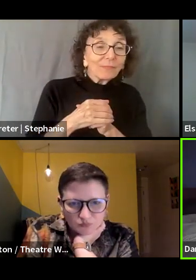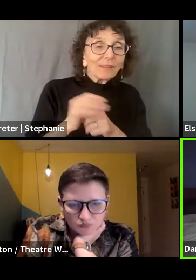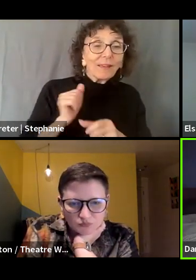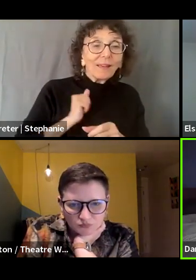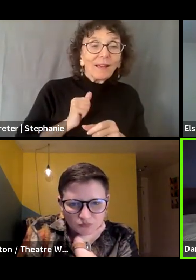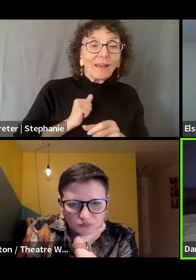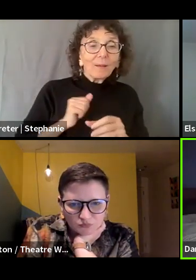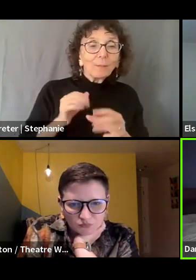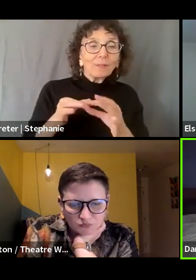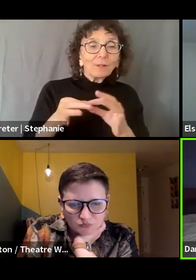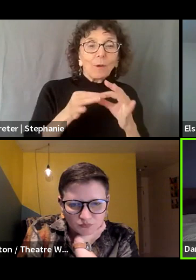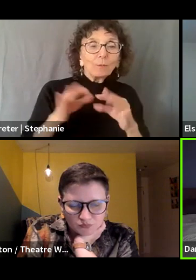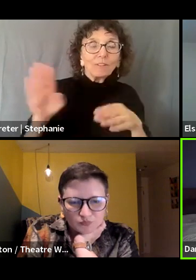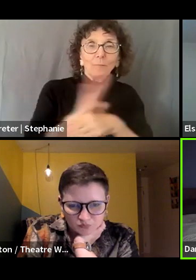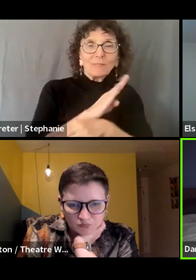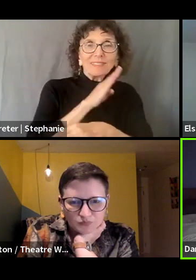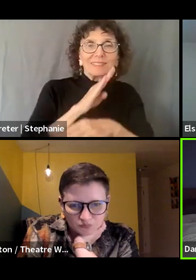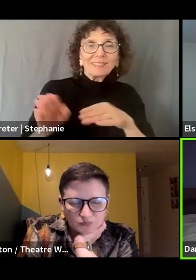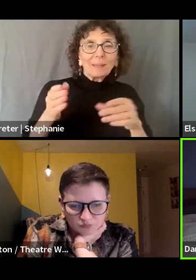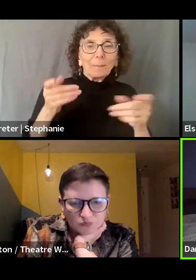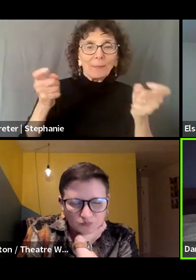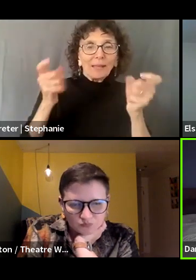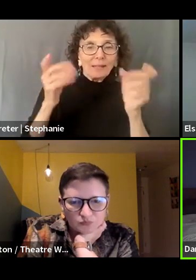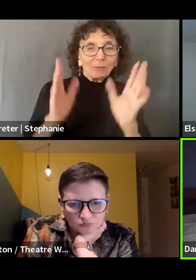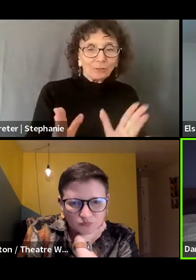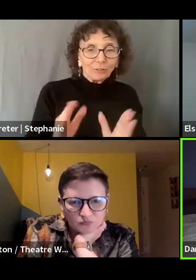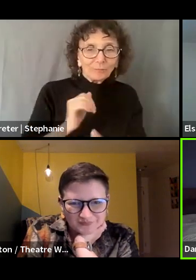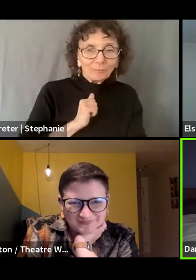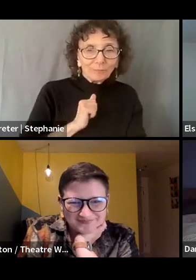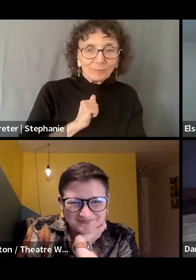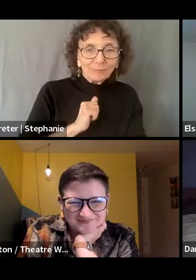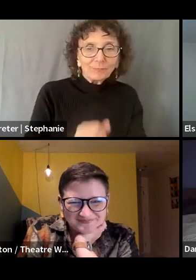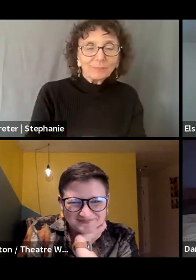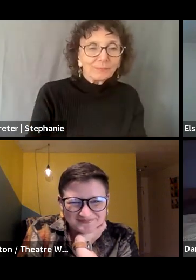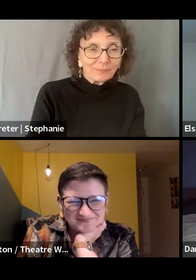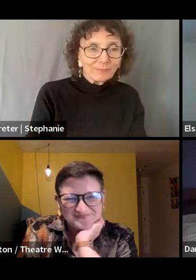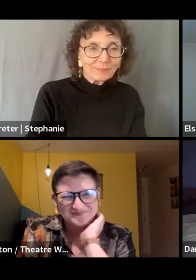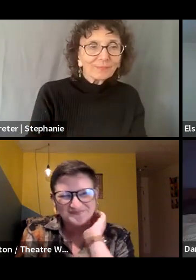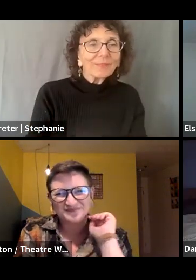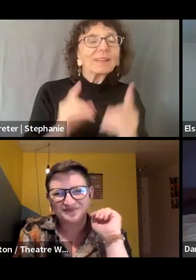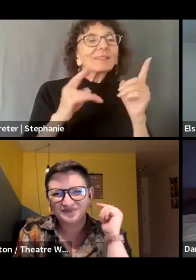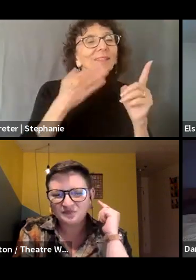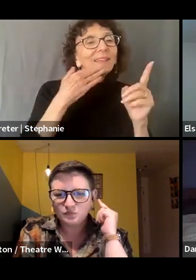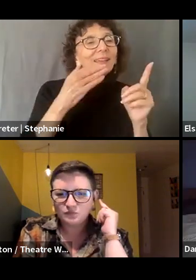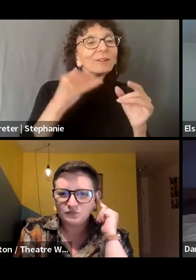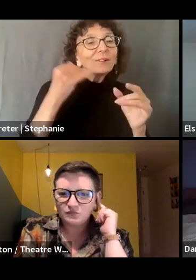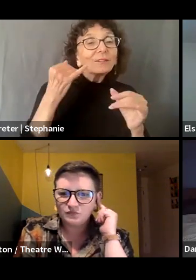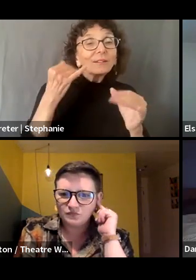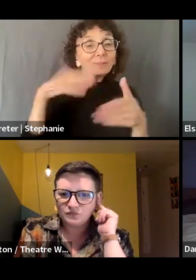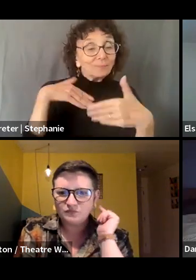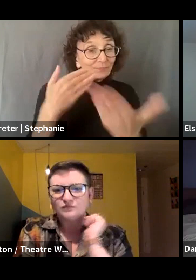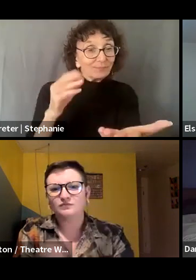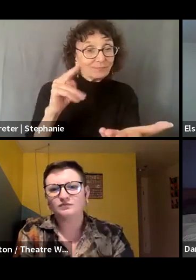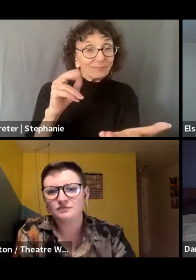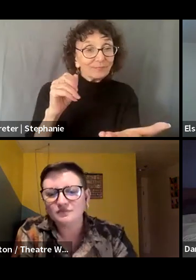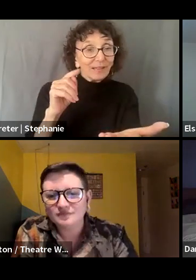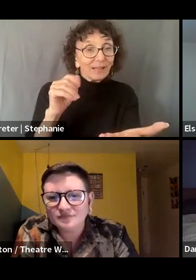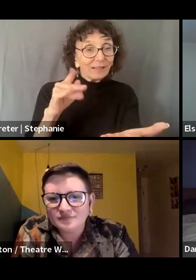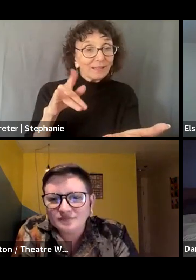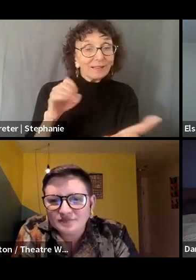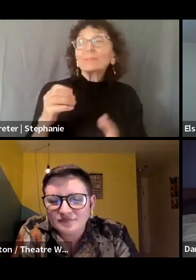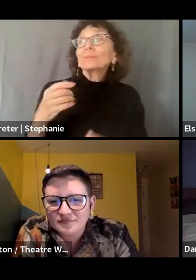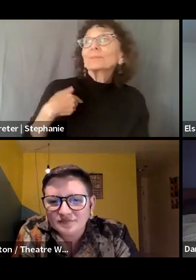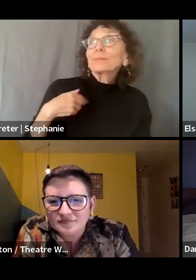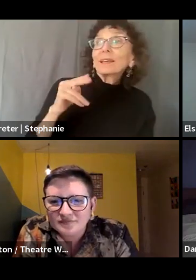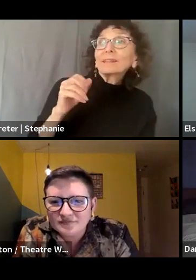the cooperative business manager. Uh, yeah. Thank you very much. And Natalie? Hi, I'm Natalie